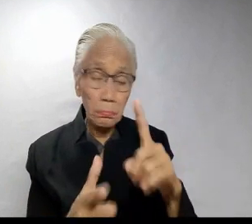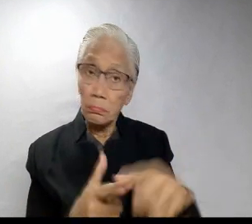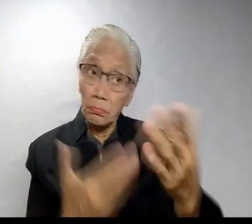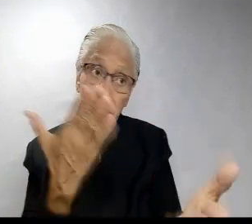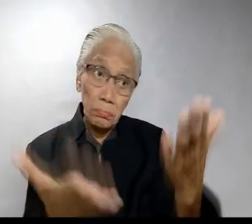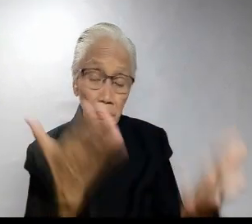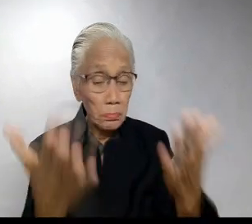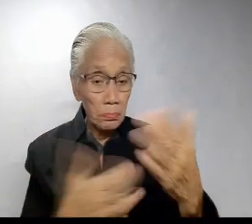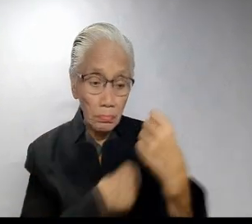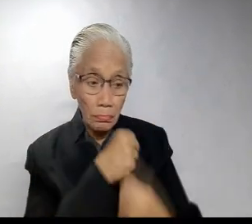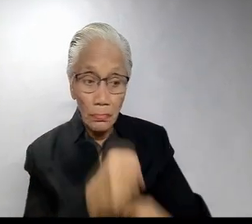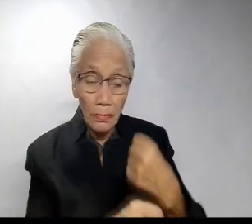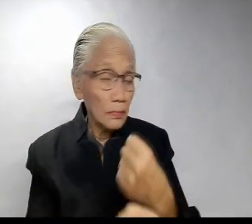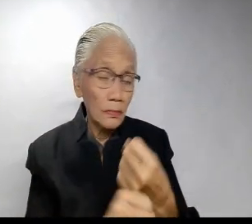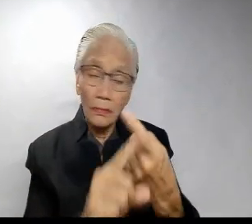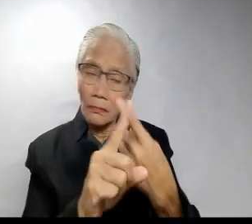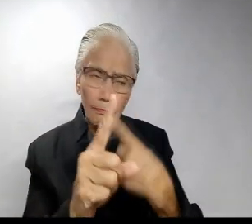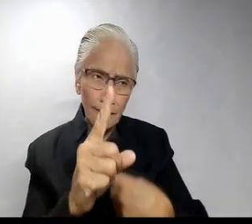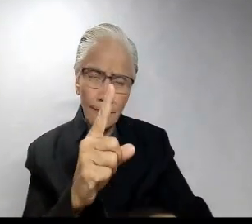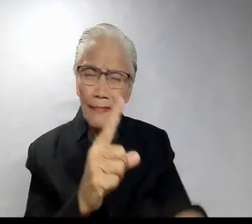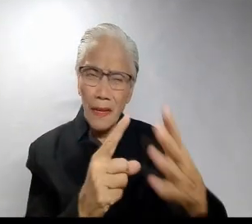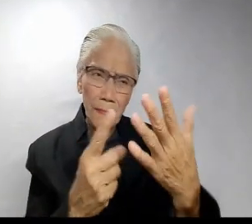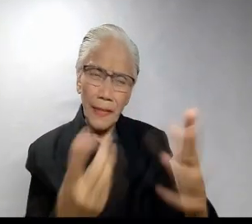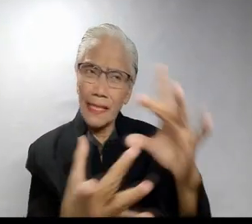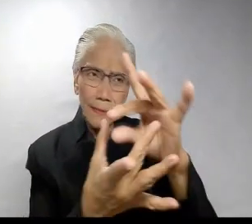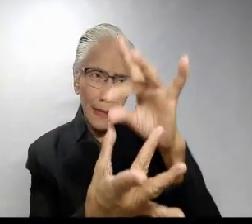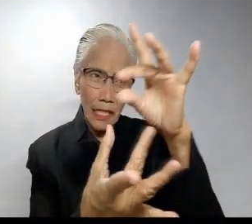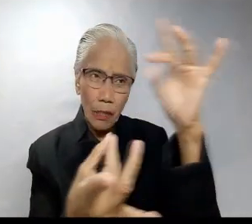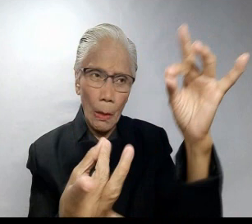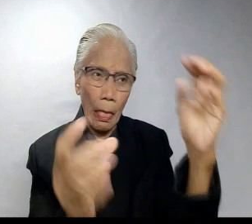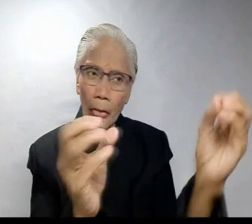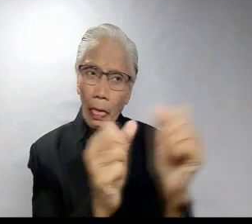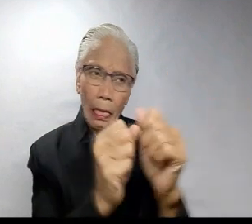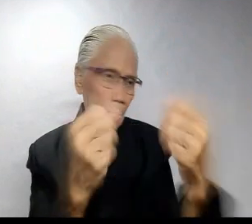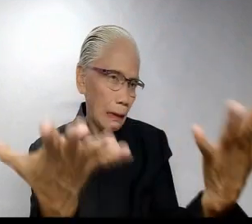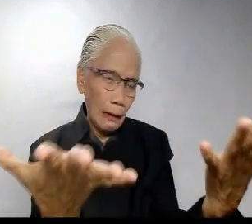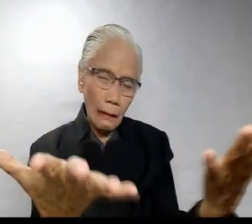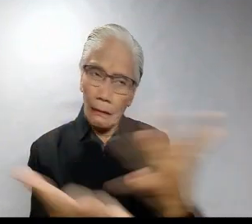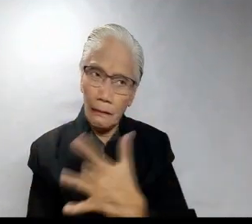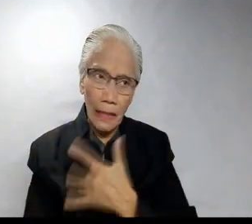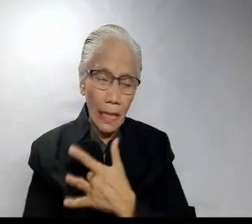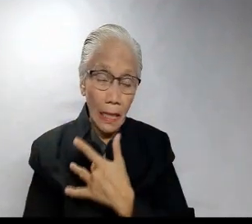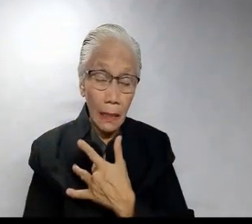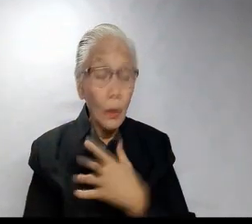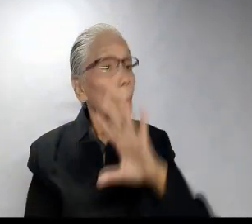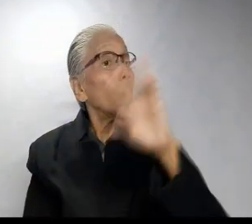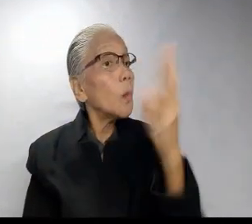you may be suffering from spiritual numbness. Kailan ba tayo spiritually numb?